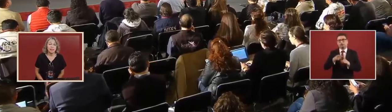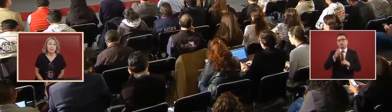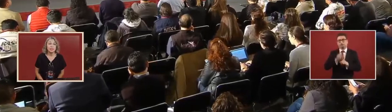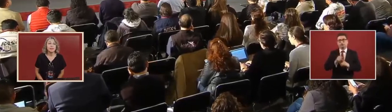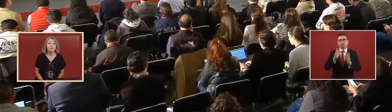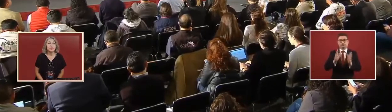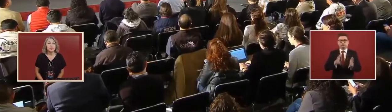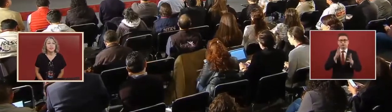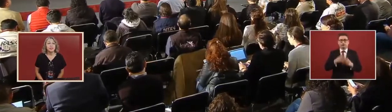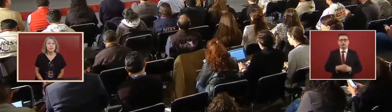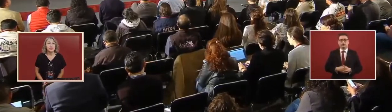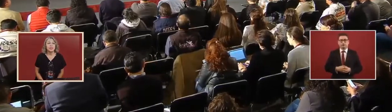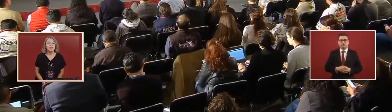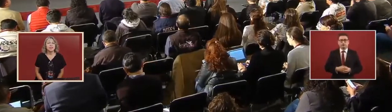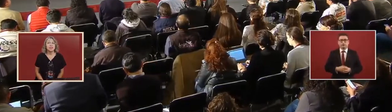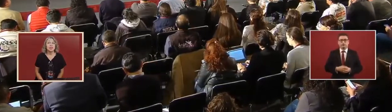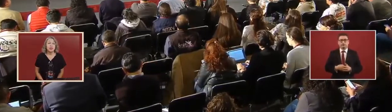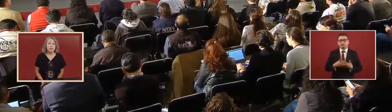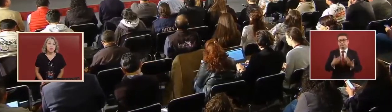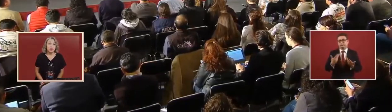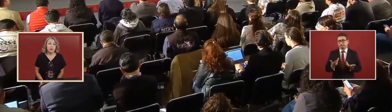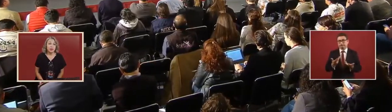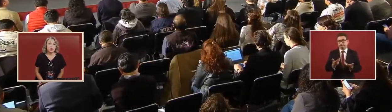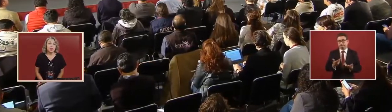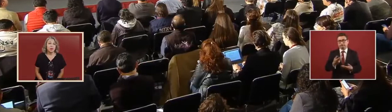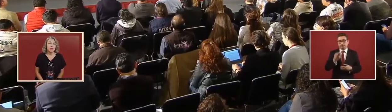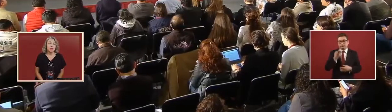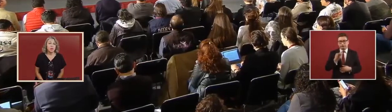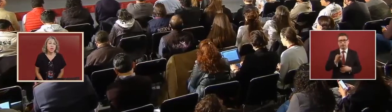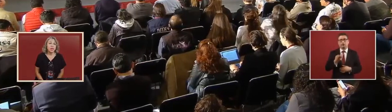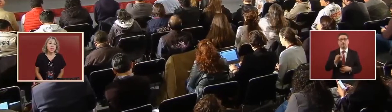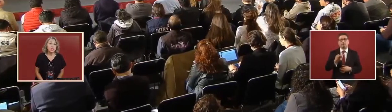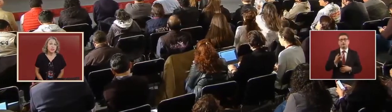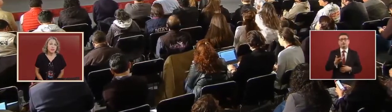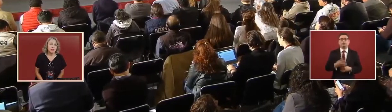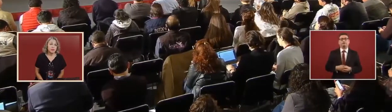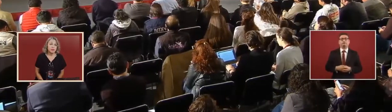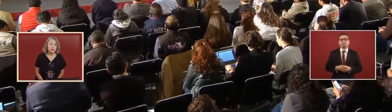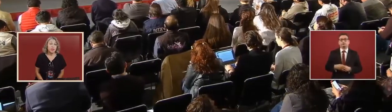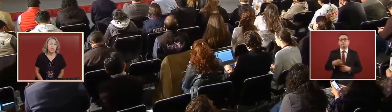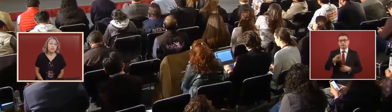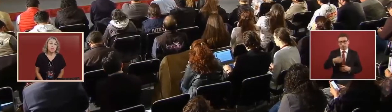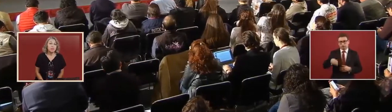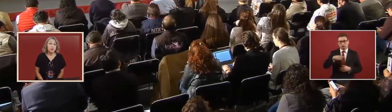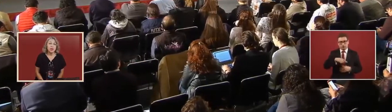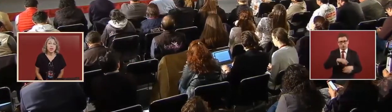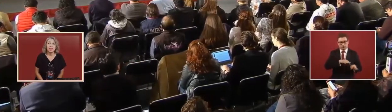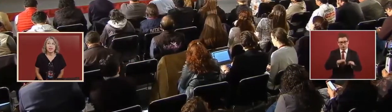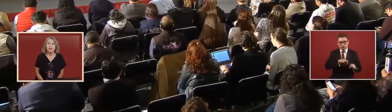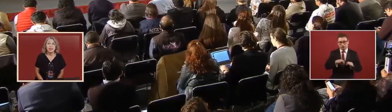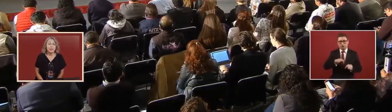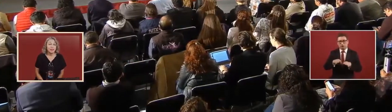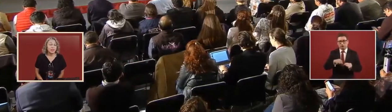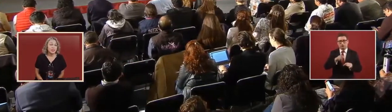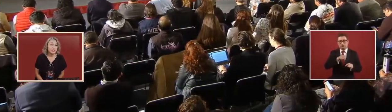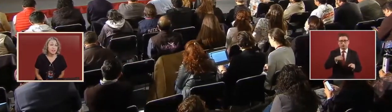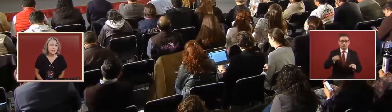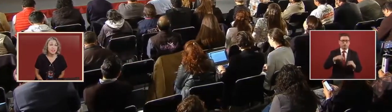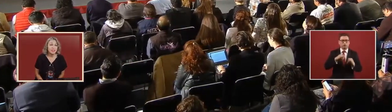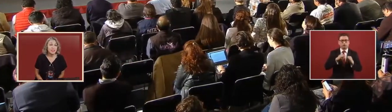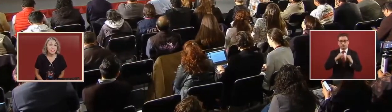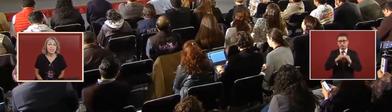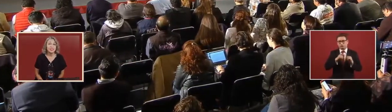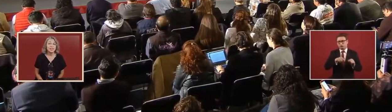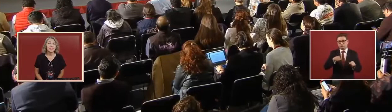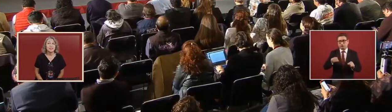So, therefore, we need to give them some work. Those institutions. Those institutions.